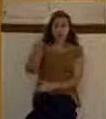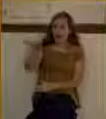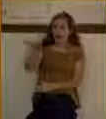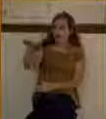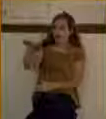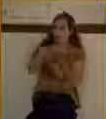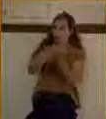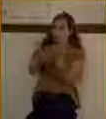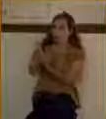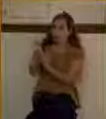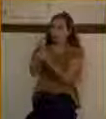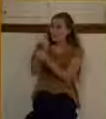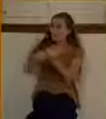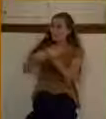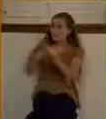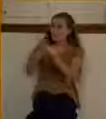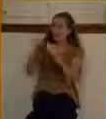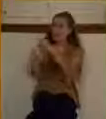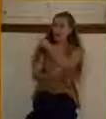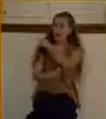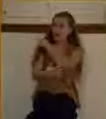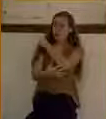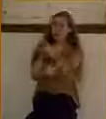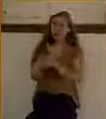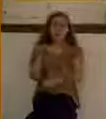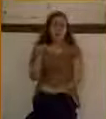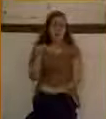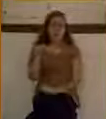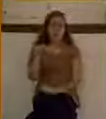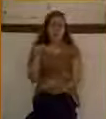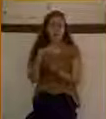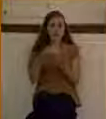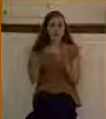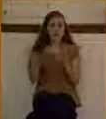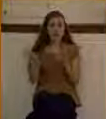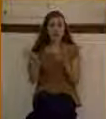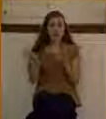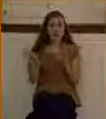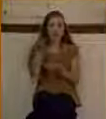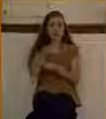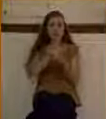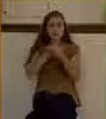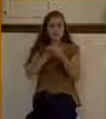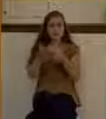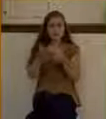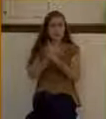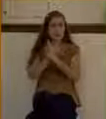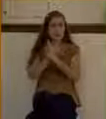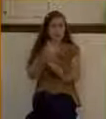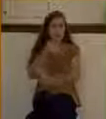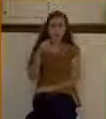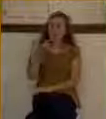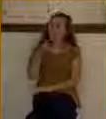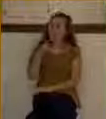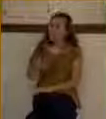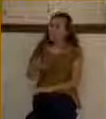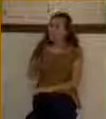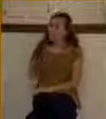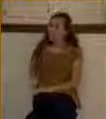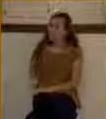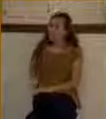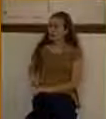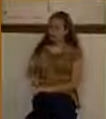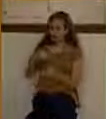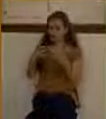It was a very simple, specific request. And what was it, Lord, that I might receive